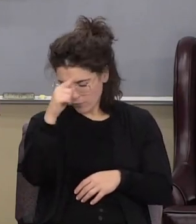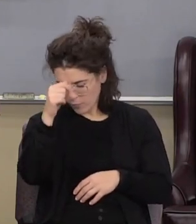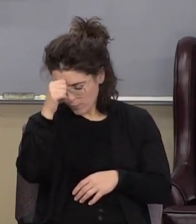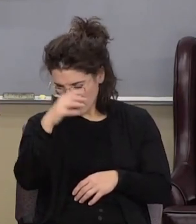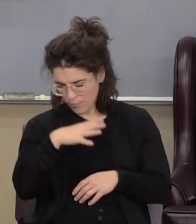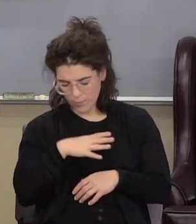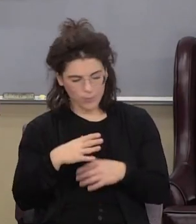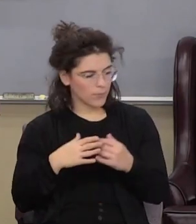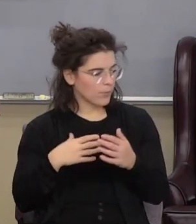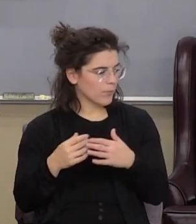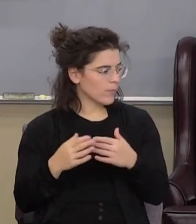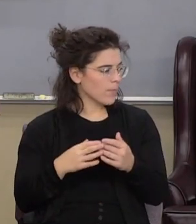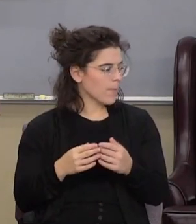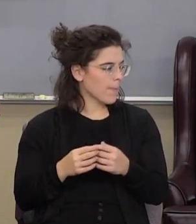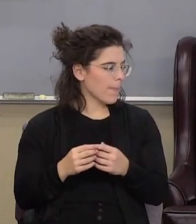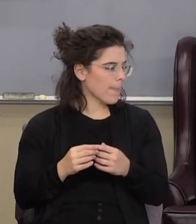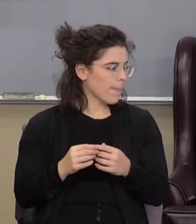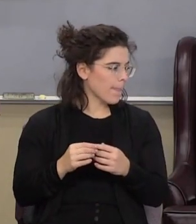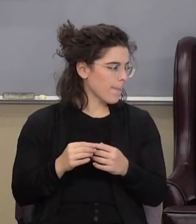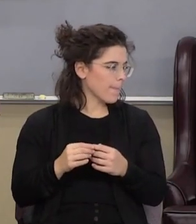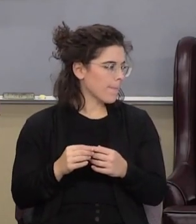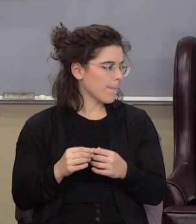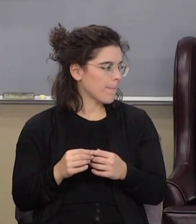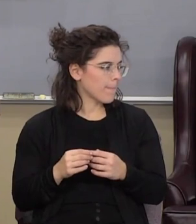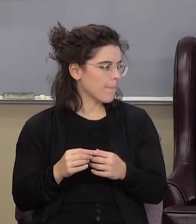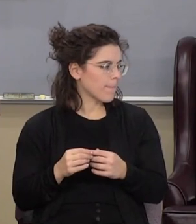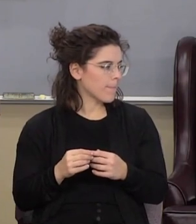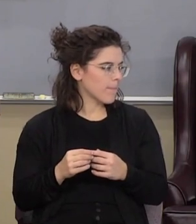anyway all this talk